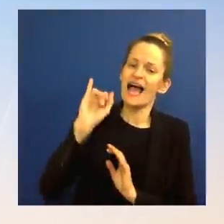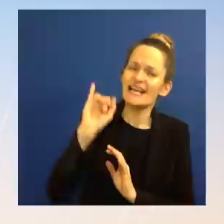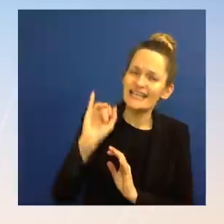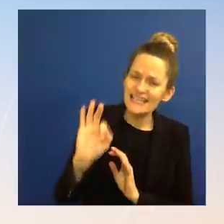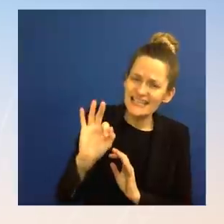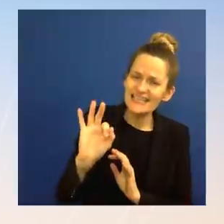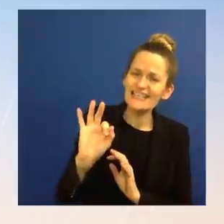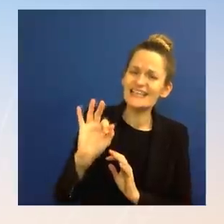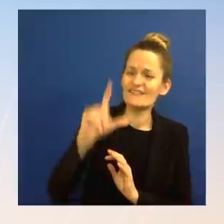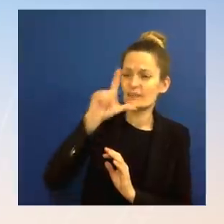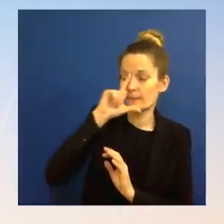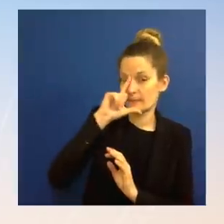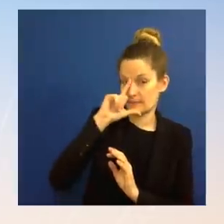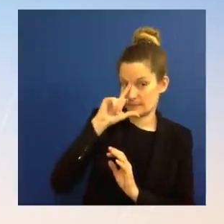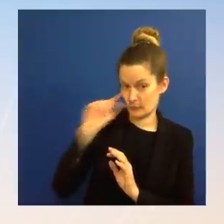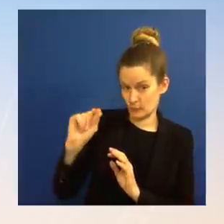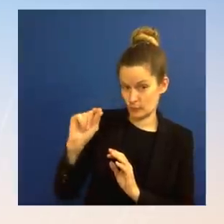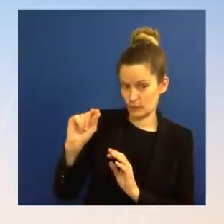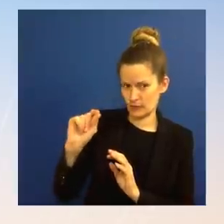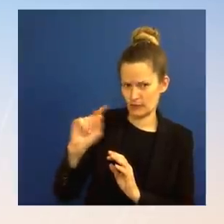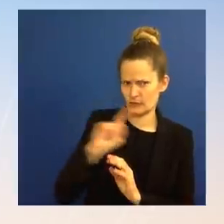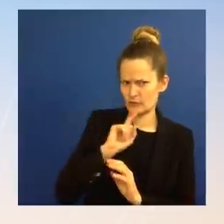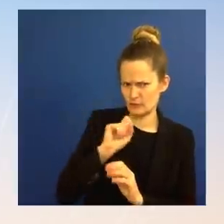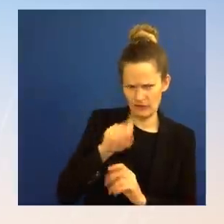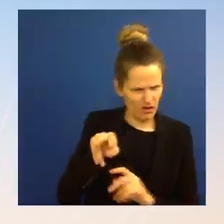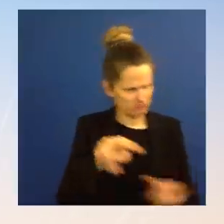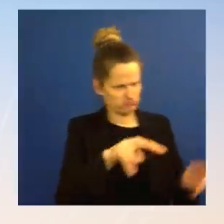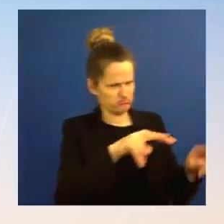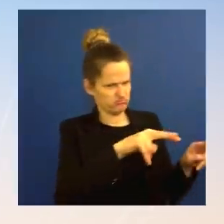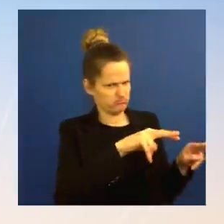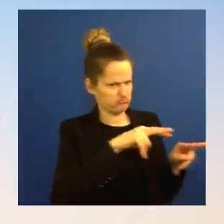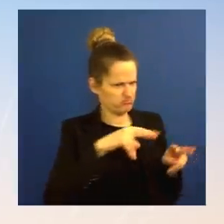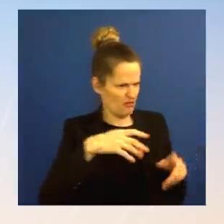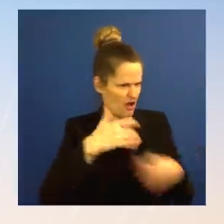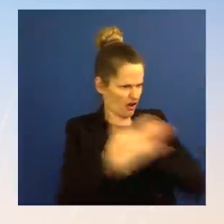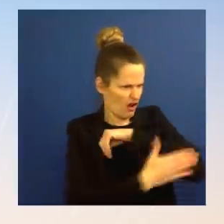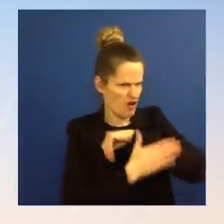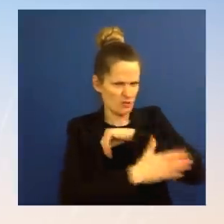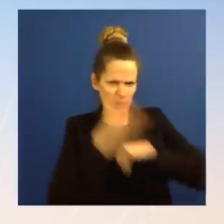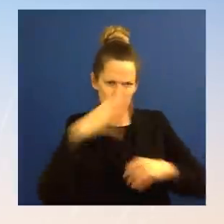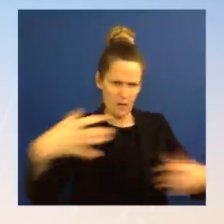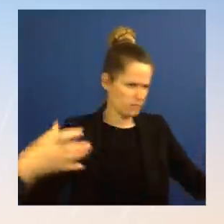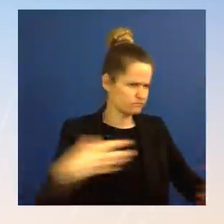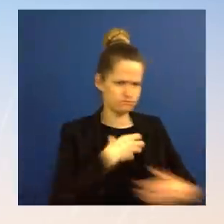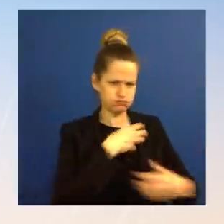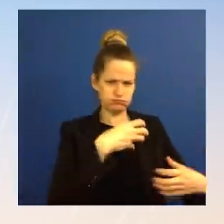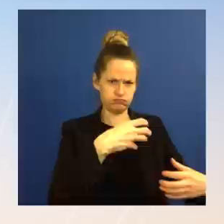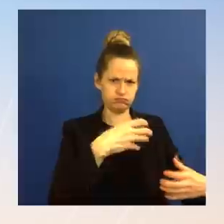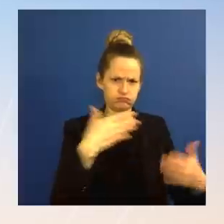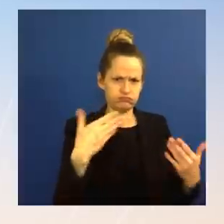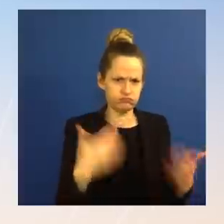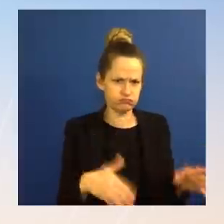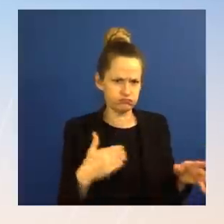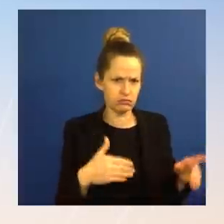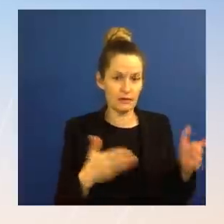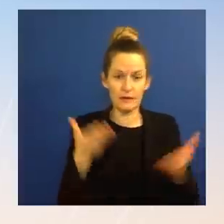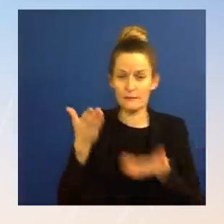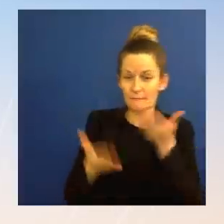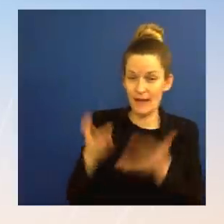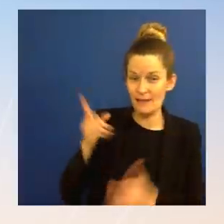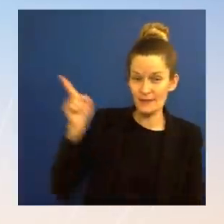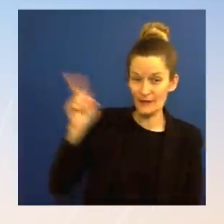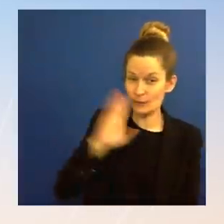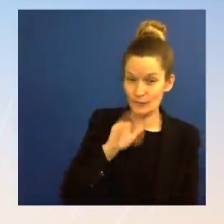access to social media, access to basic information for the people of his country if that were the case. So,